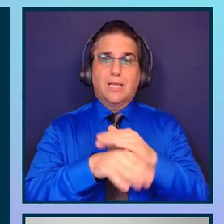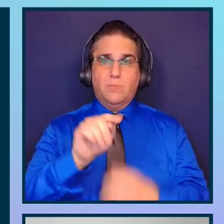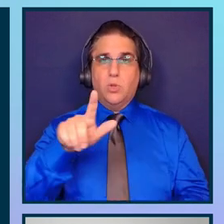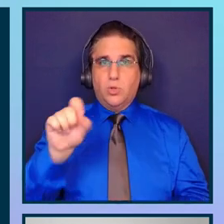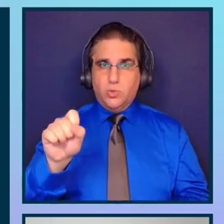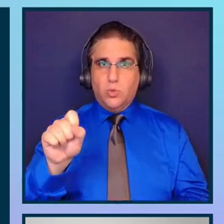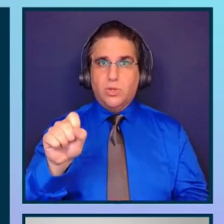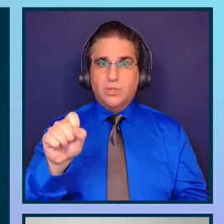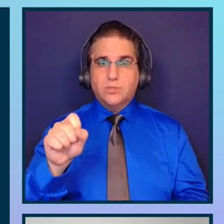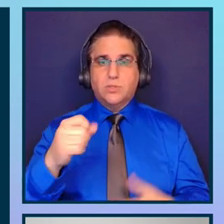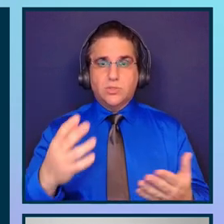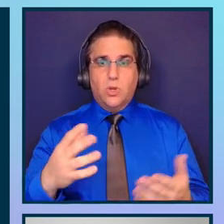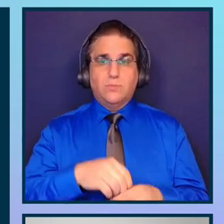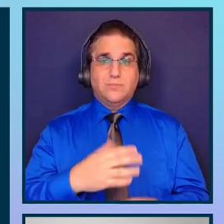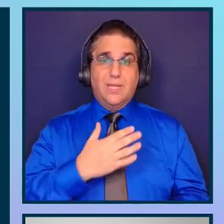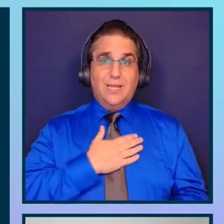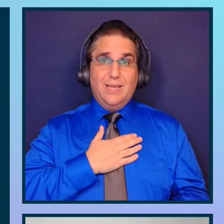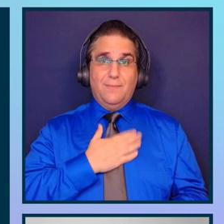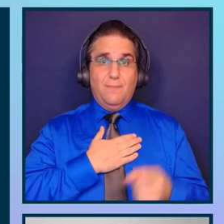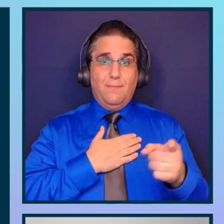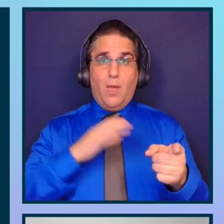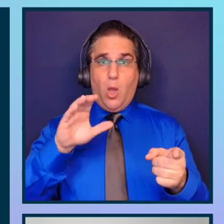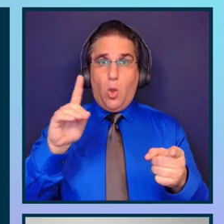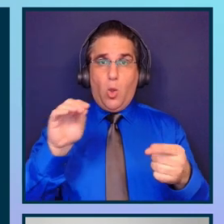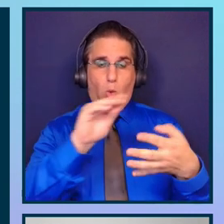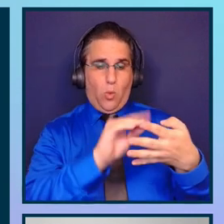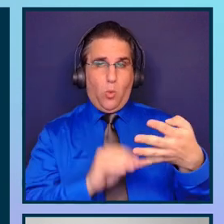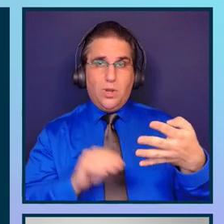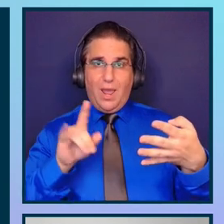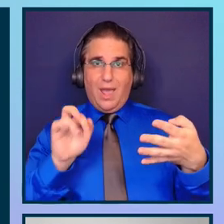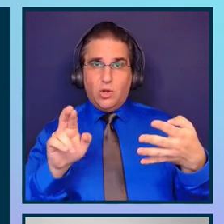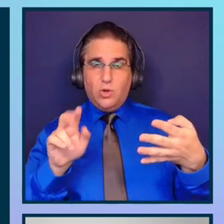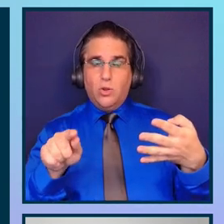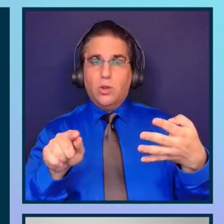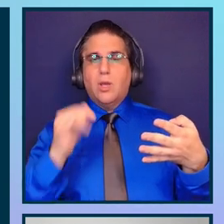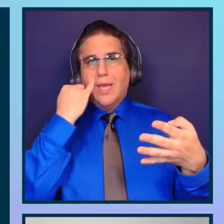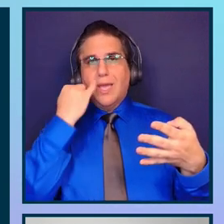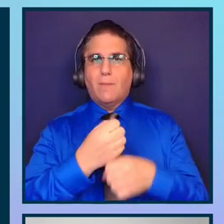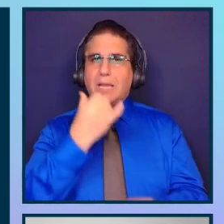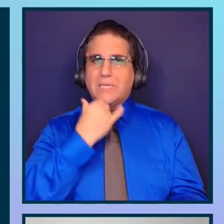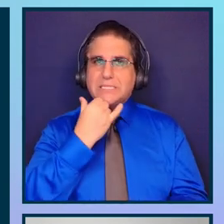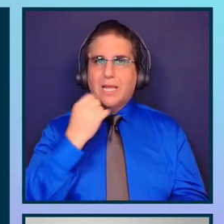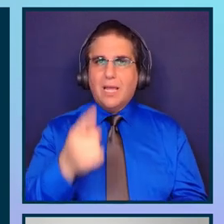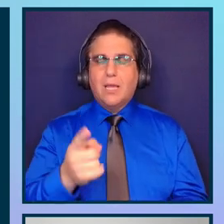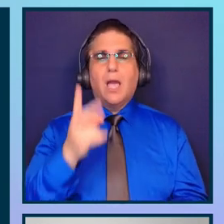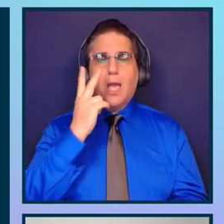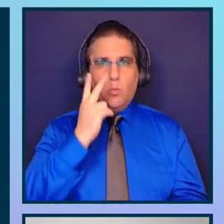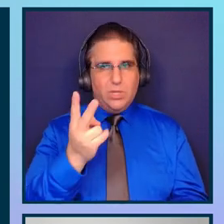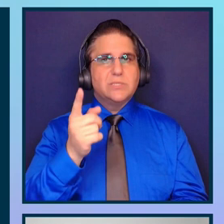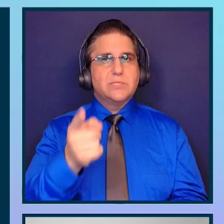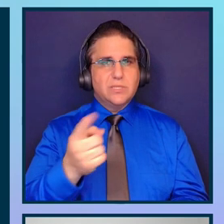So, in my code editor, if I make a mistake, I'm going to see a